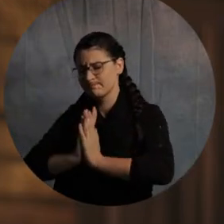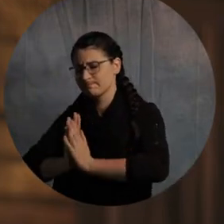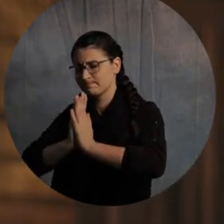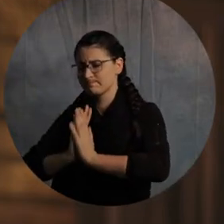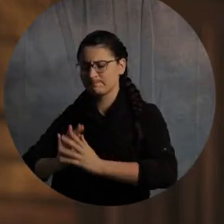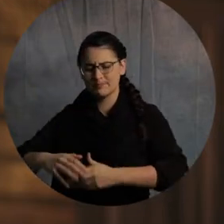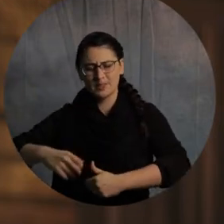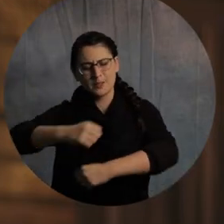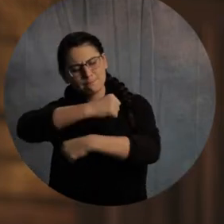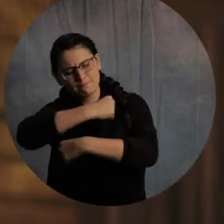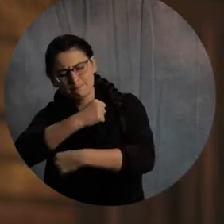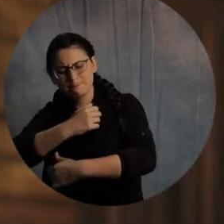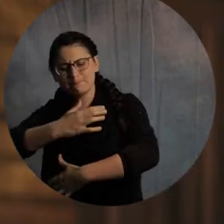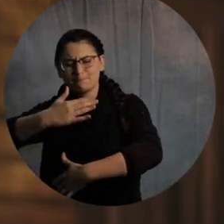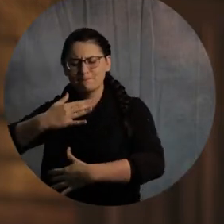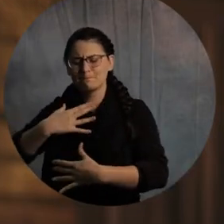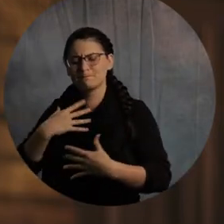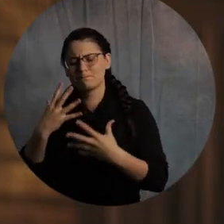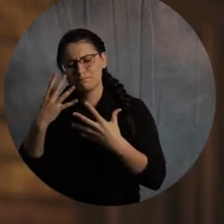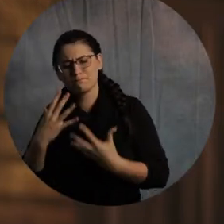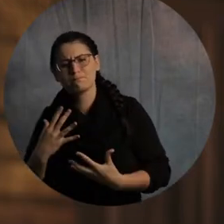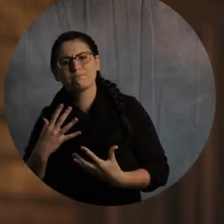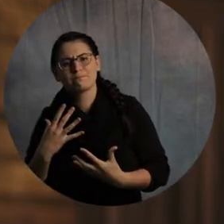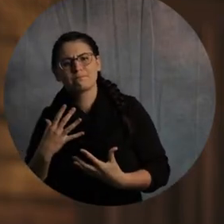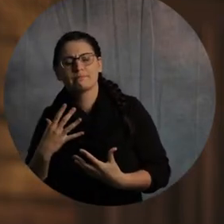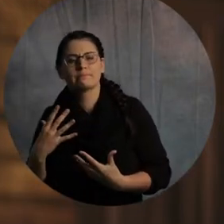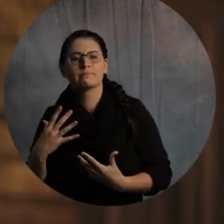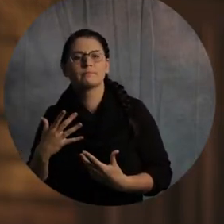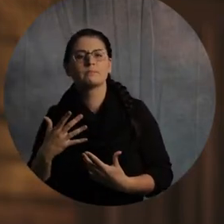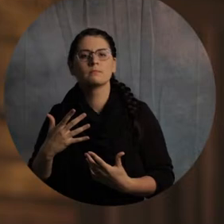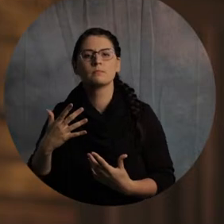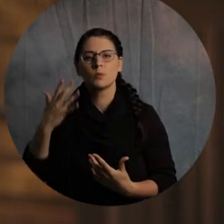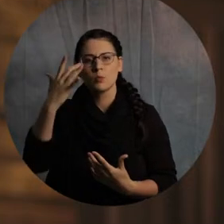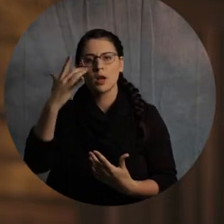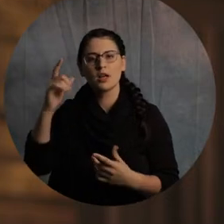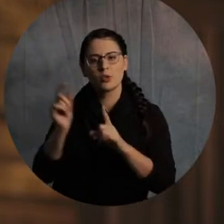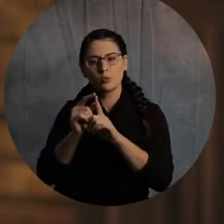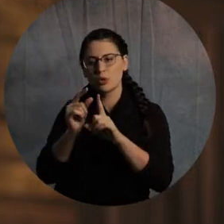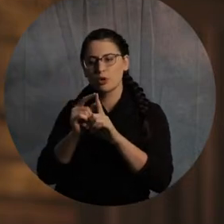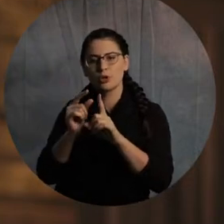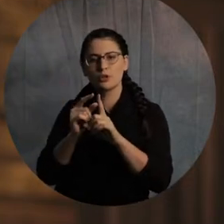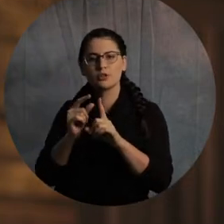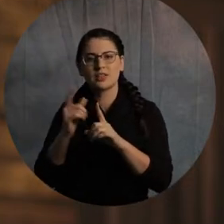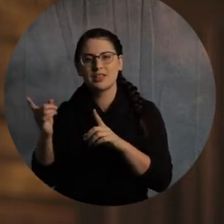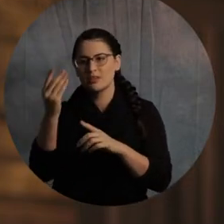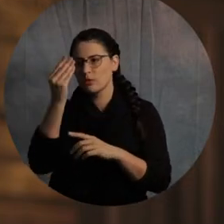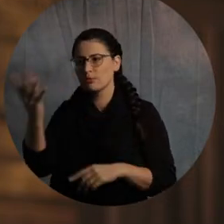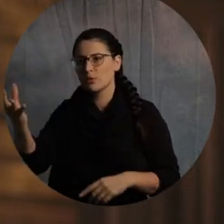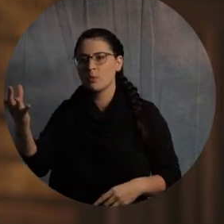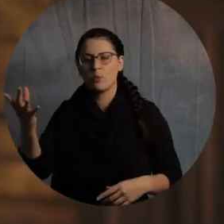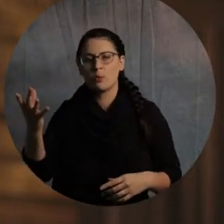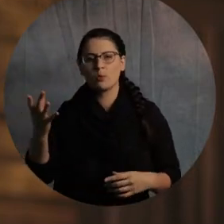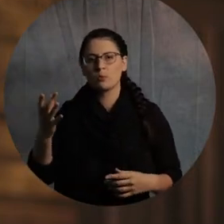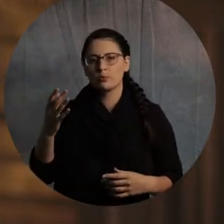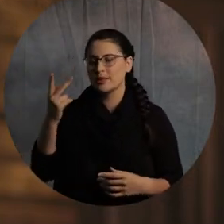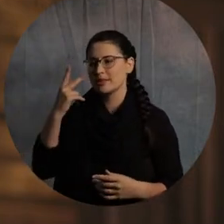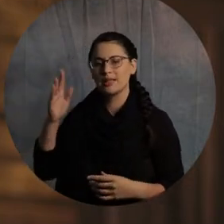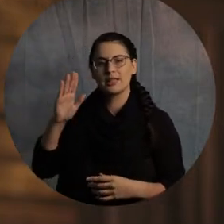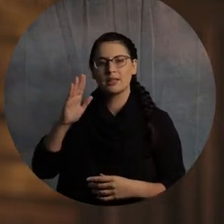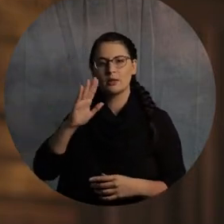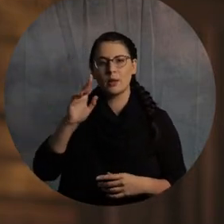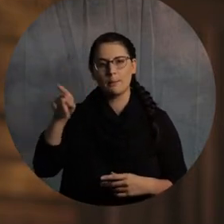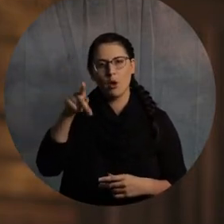kissed him, being sorrowful most of all because of the word he had spoken that he would not see his, they would not see his face again.